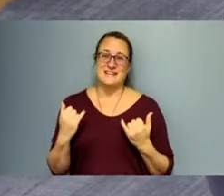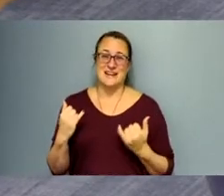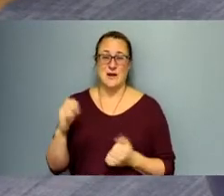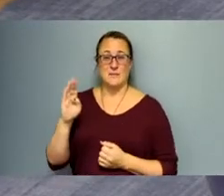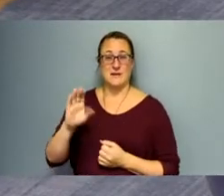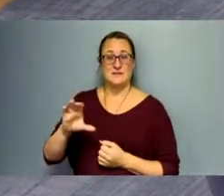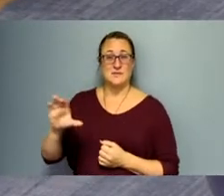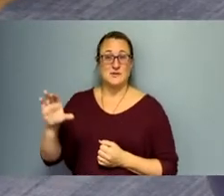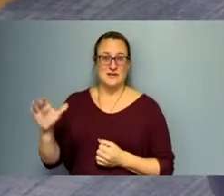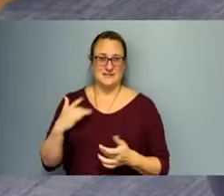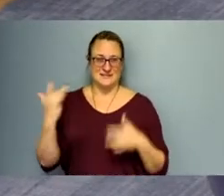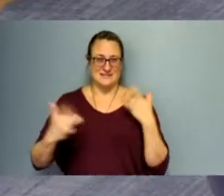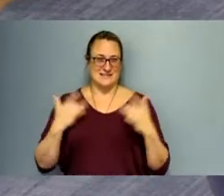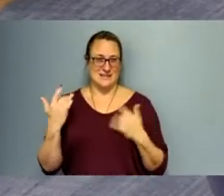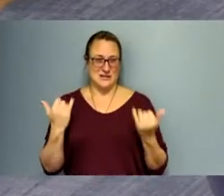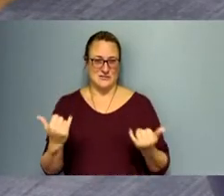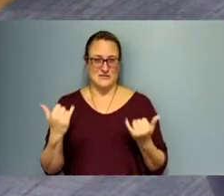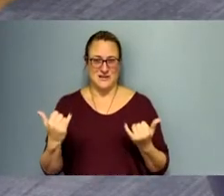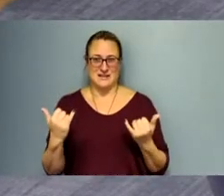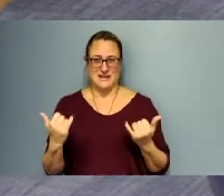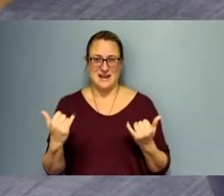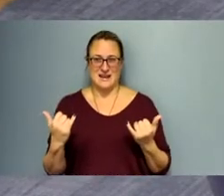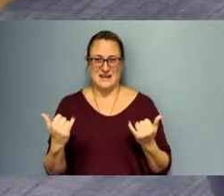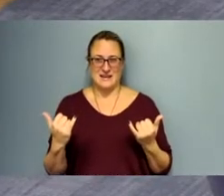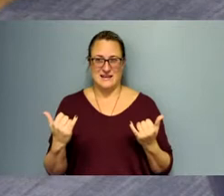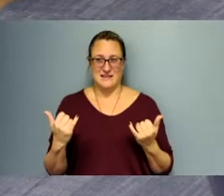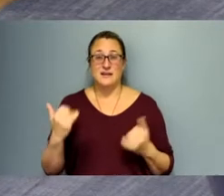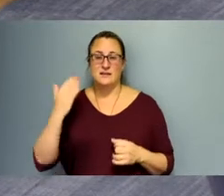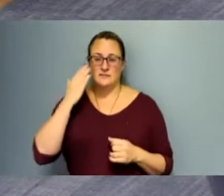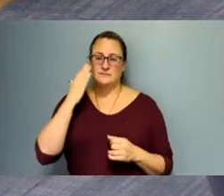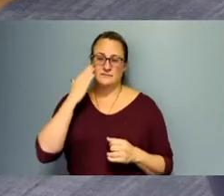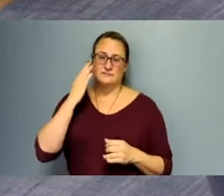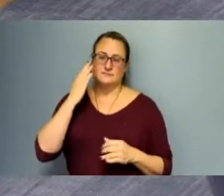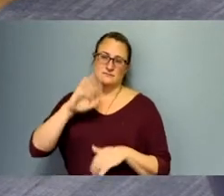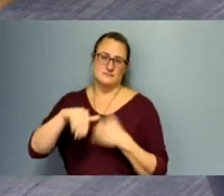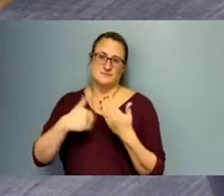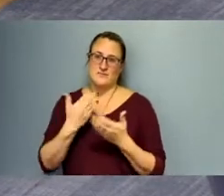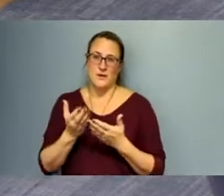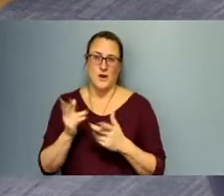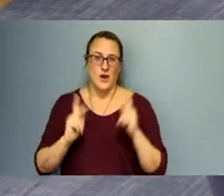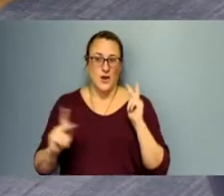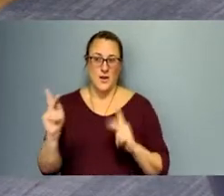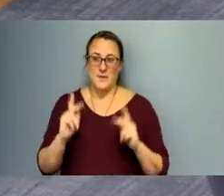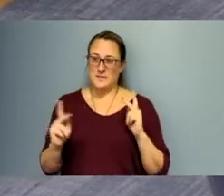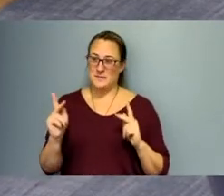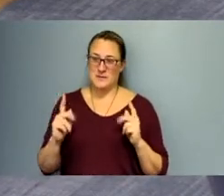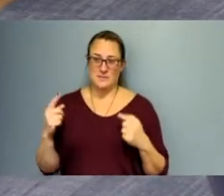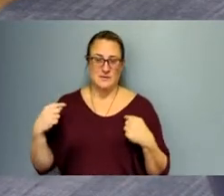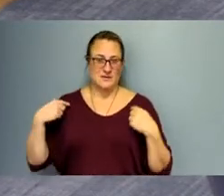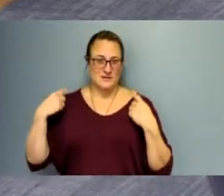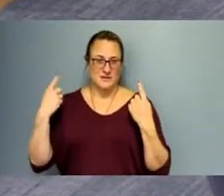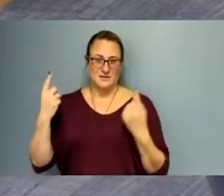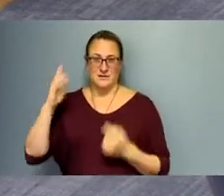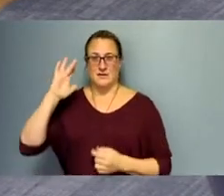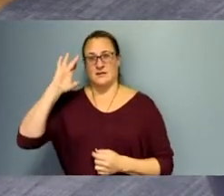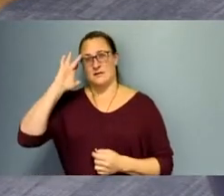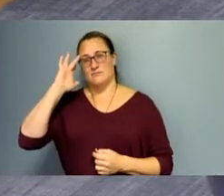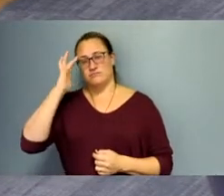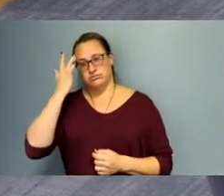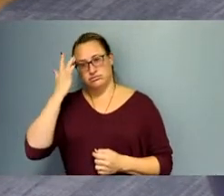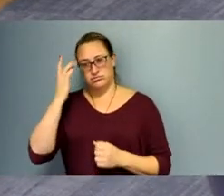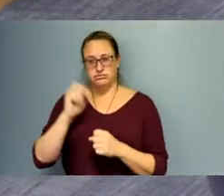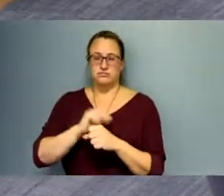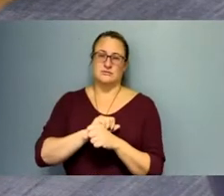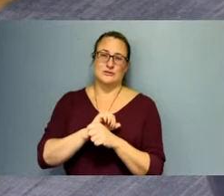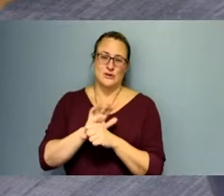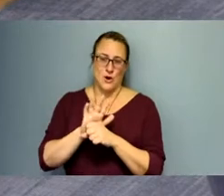Community College. I think all of us have had COVID pandemic fatigue, and now we're going to have a